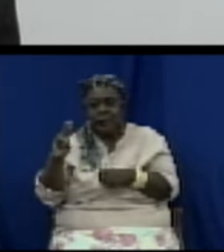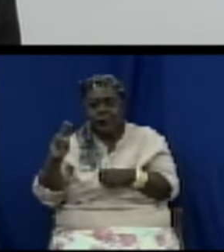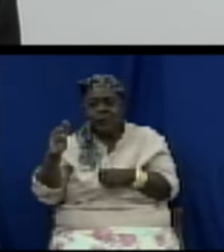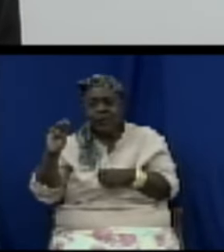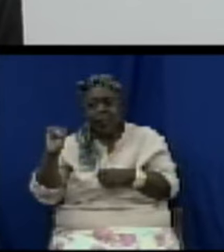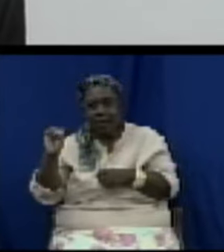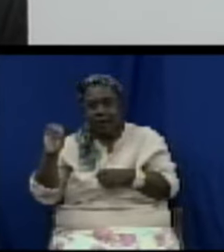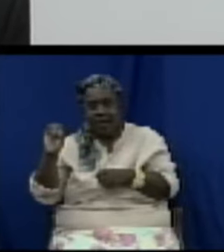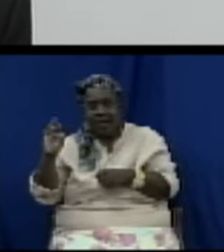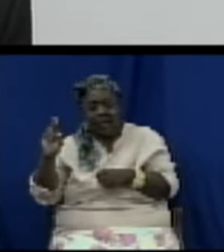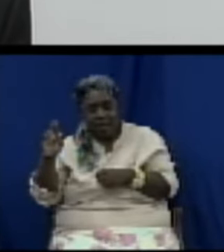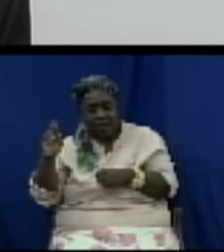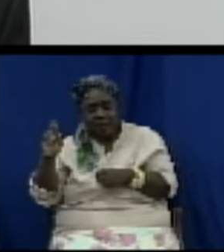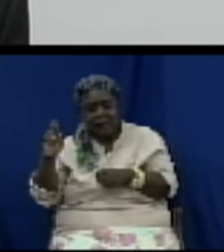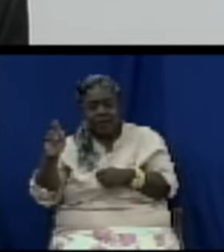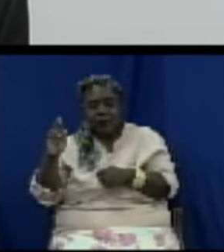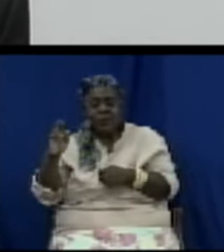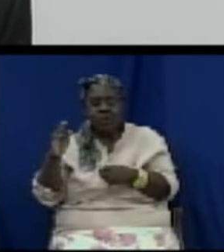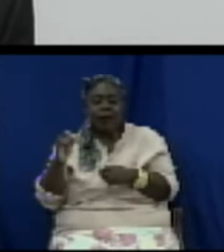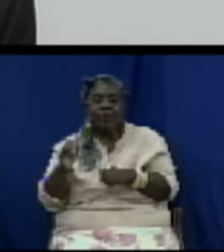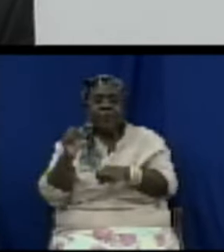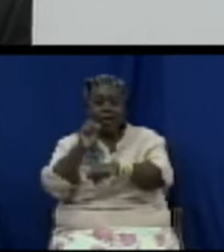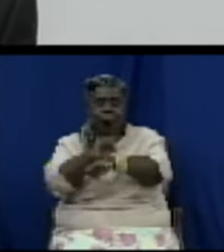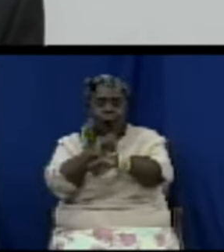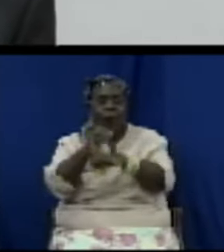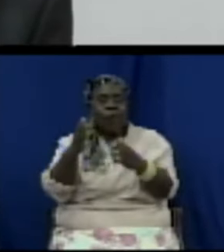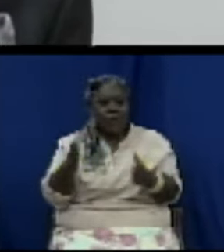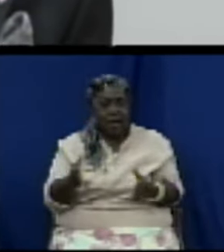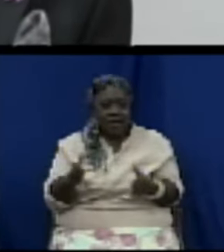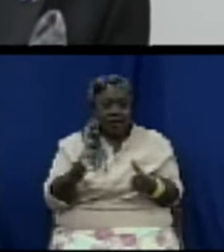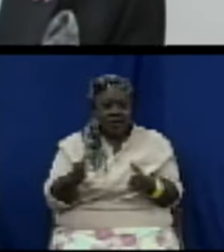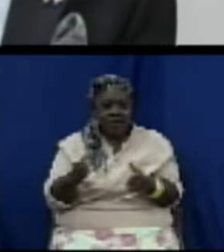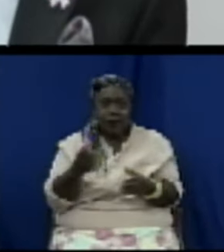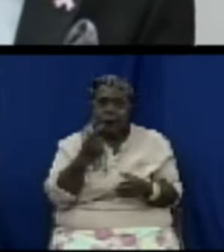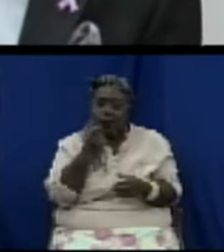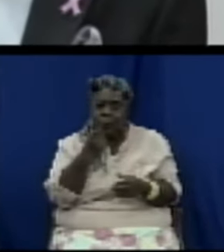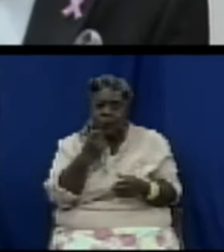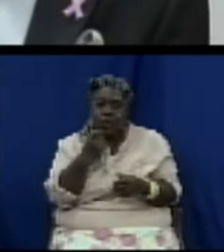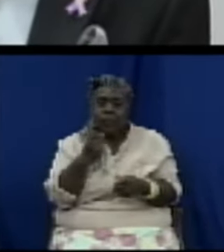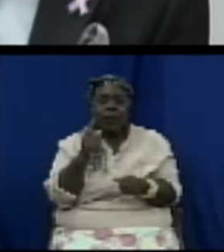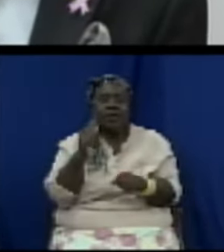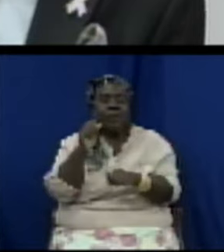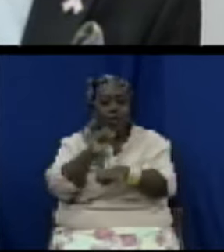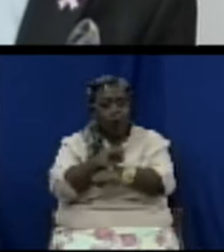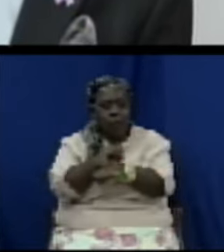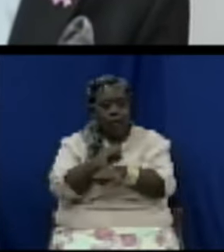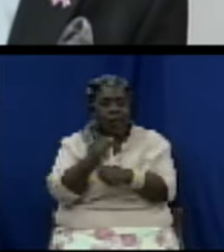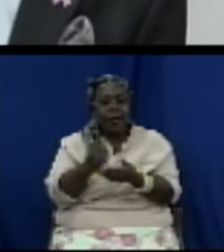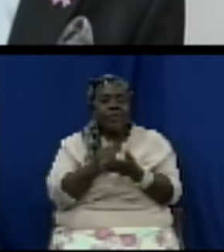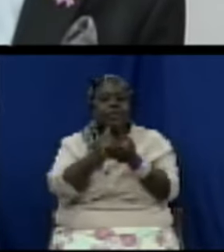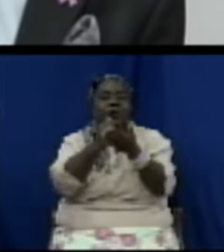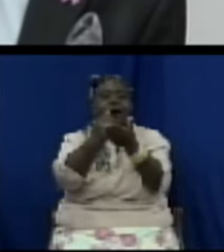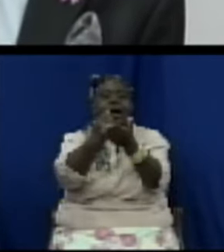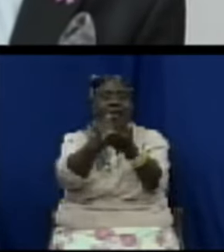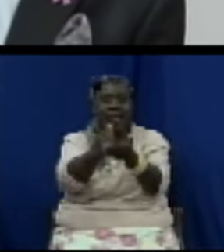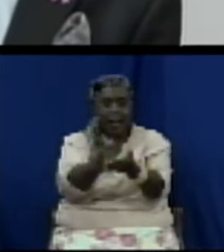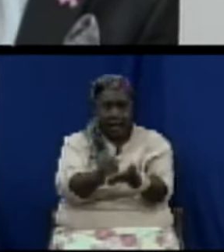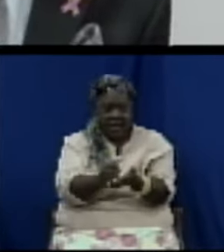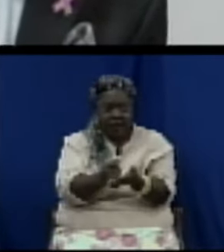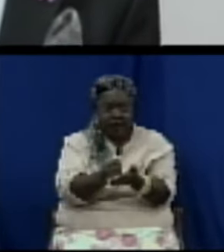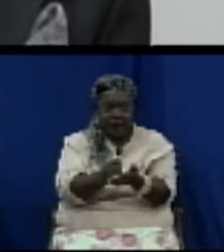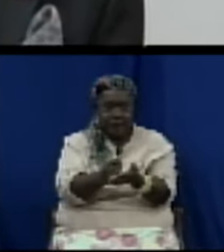at peak and with highest efficiency because there were some legislative